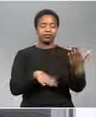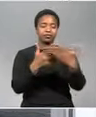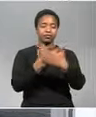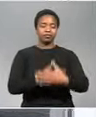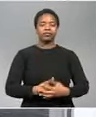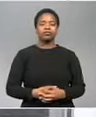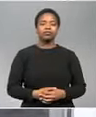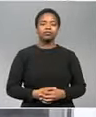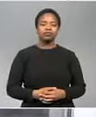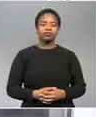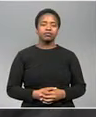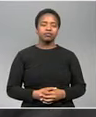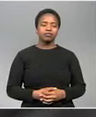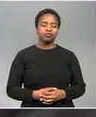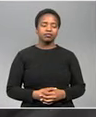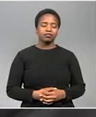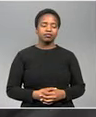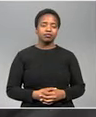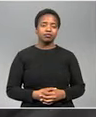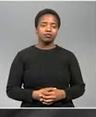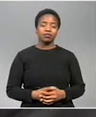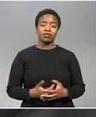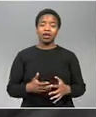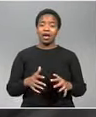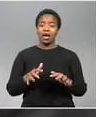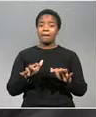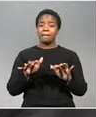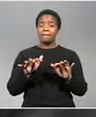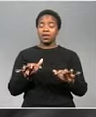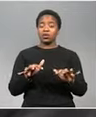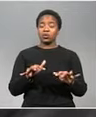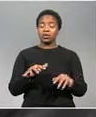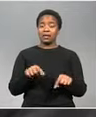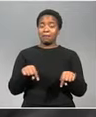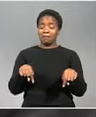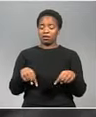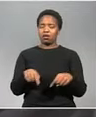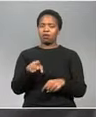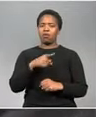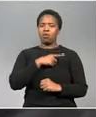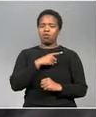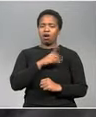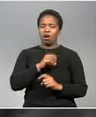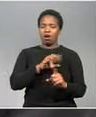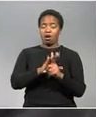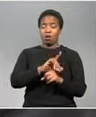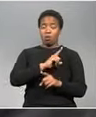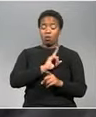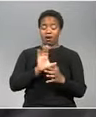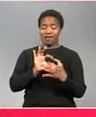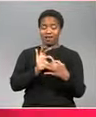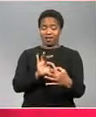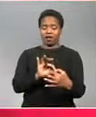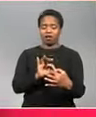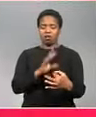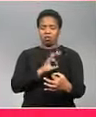again for this evening abbas lalibasem jondolo is under attack they're worried it may be because